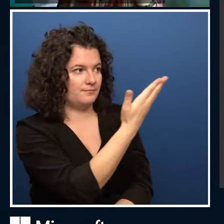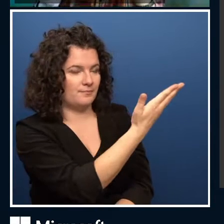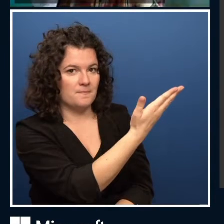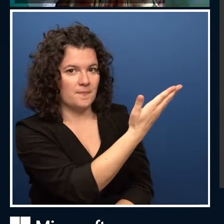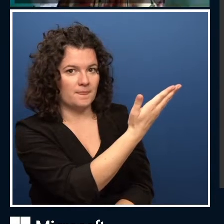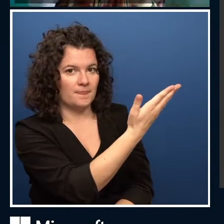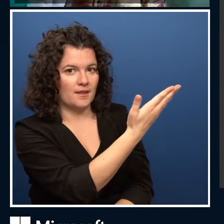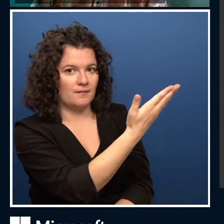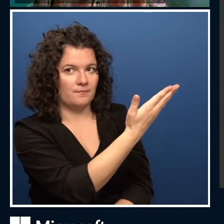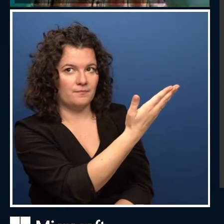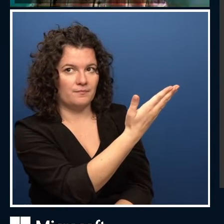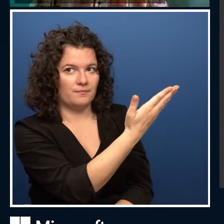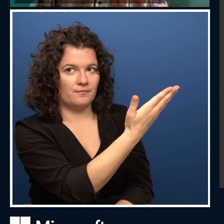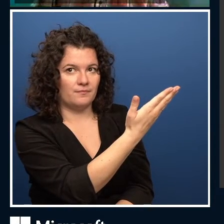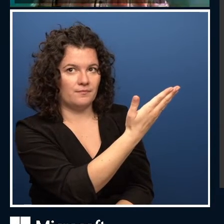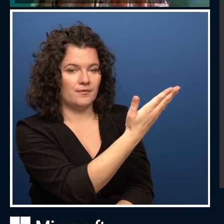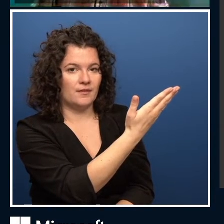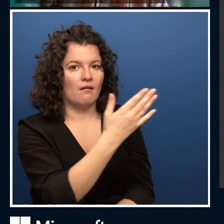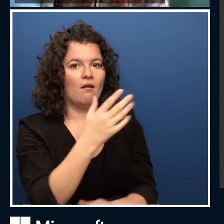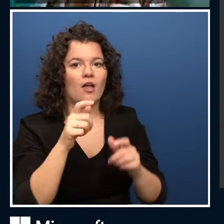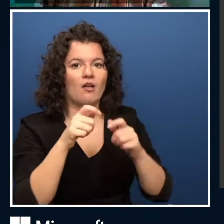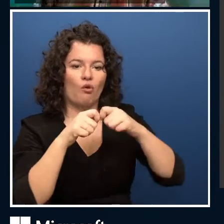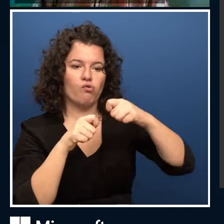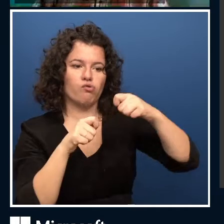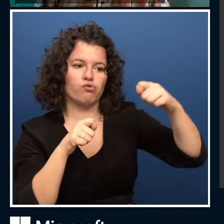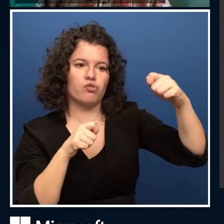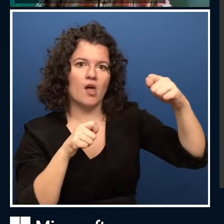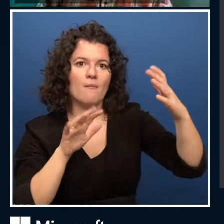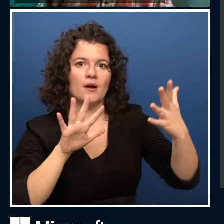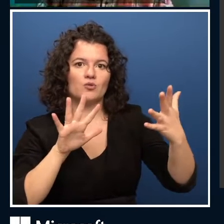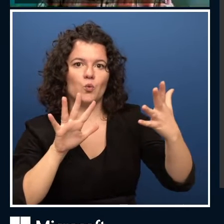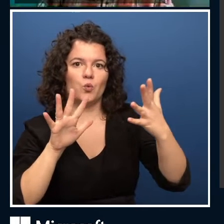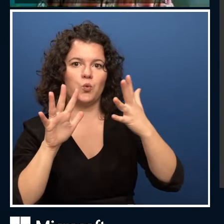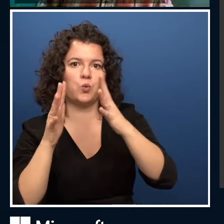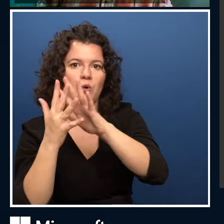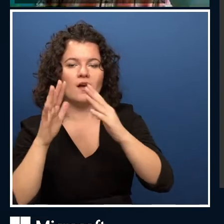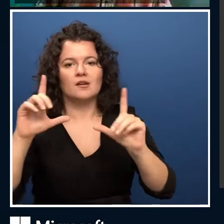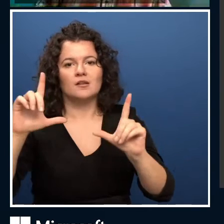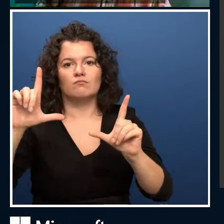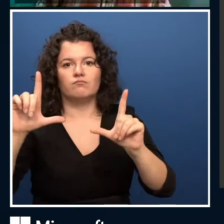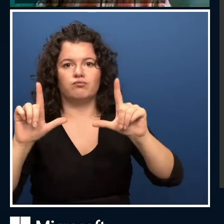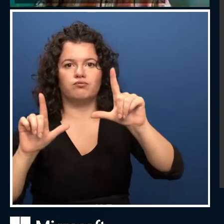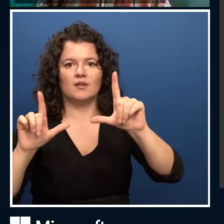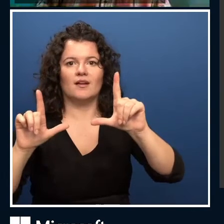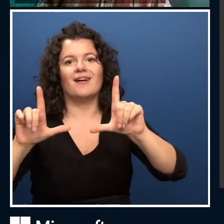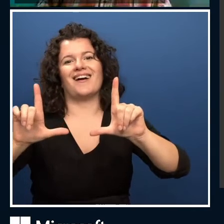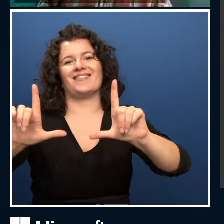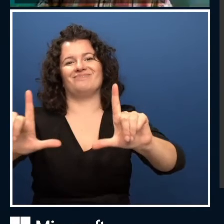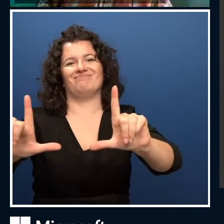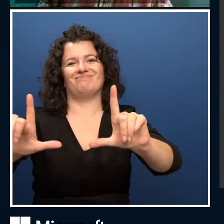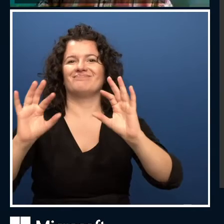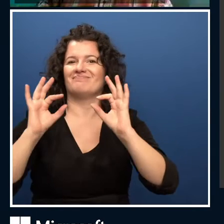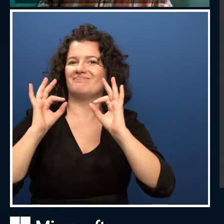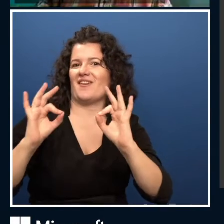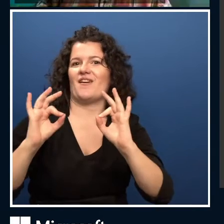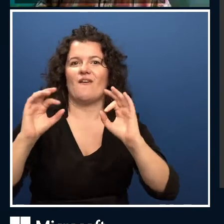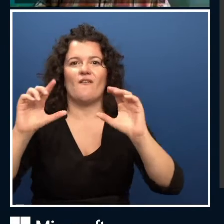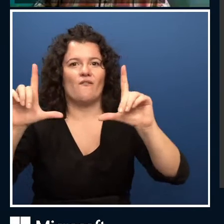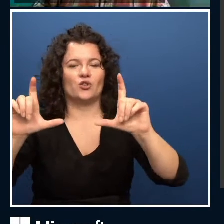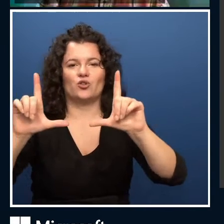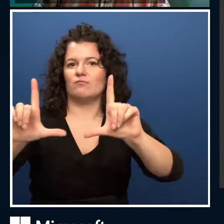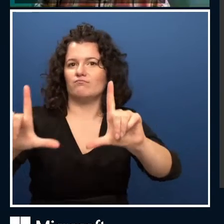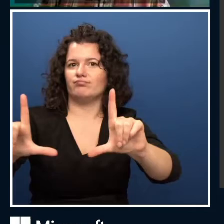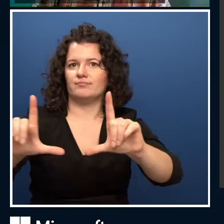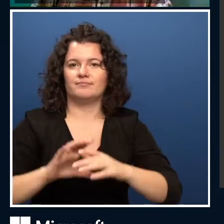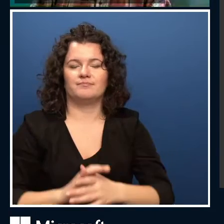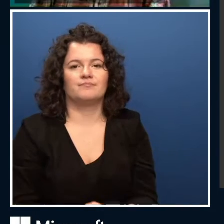the right places in the final picture. And then we'll just mix all the pictures together. So in order to do that, there is a